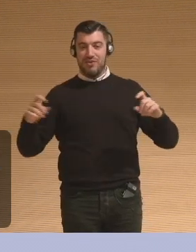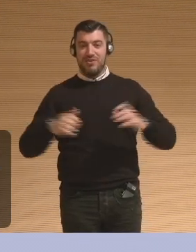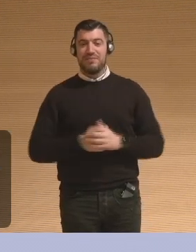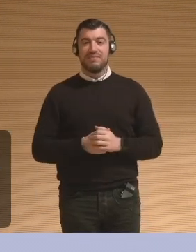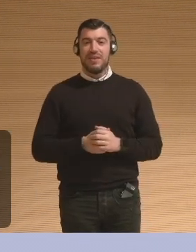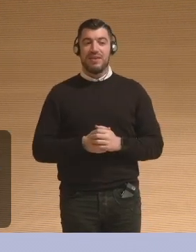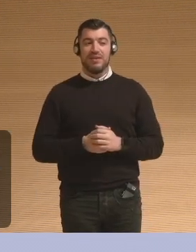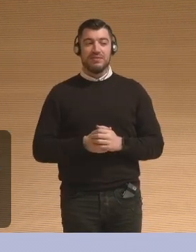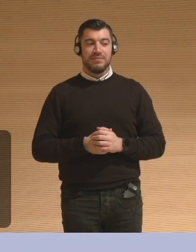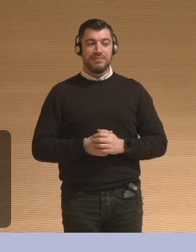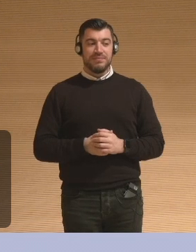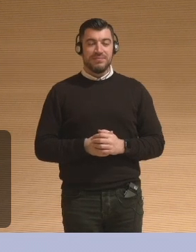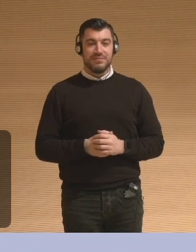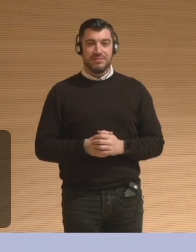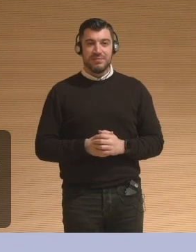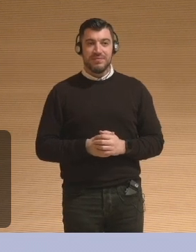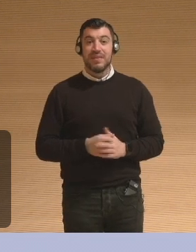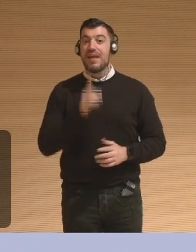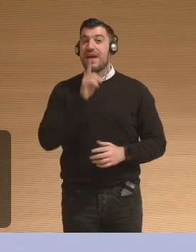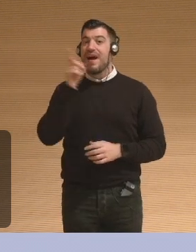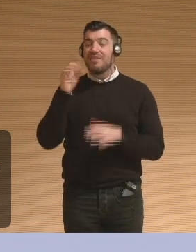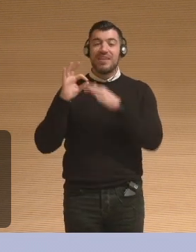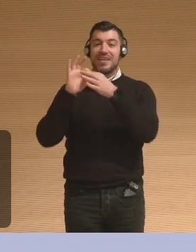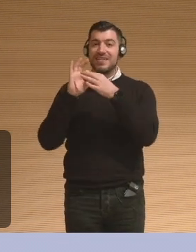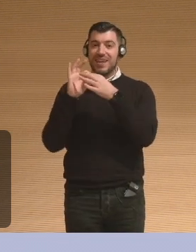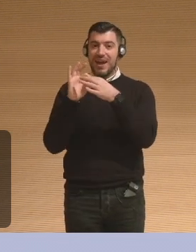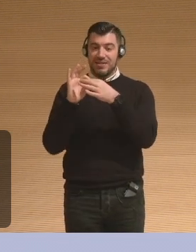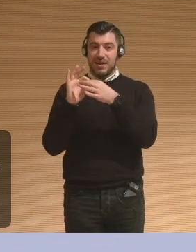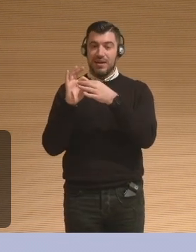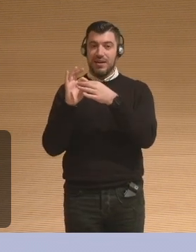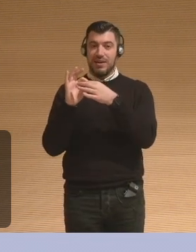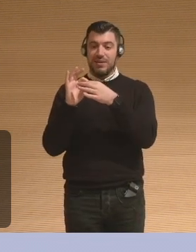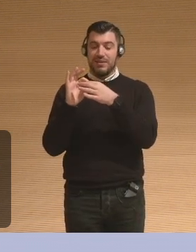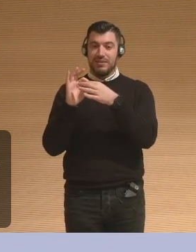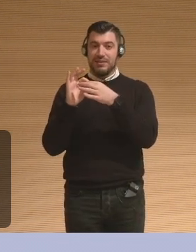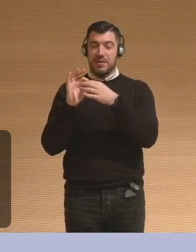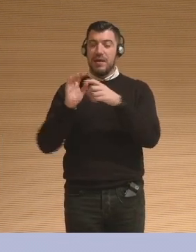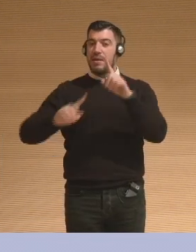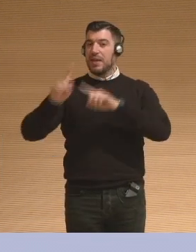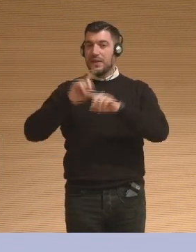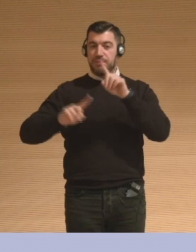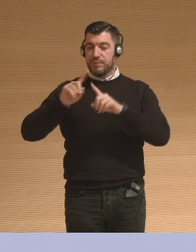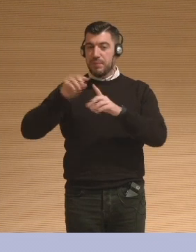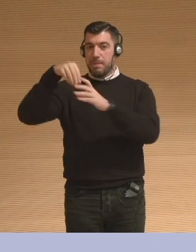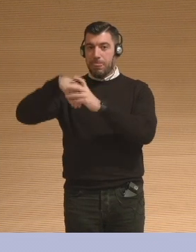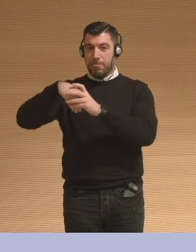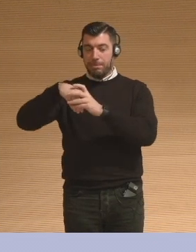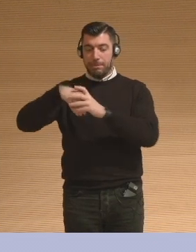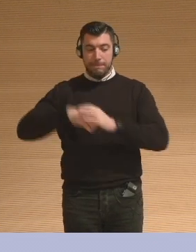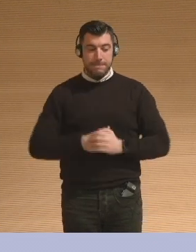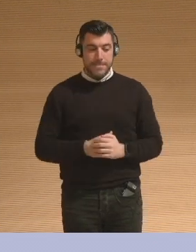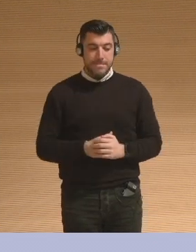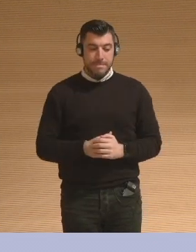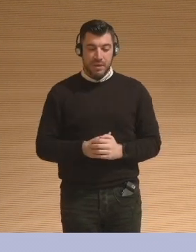Syrian refugees and immigrants all across the country of Sweden with the institution to create an exhibition